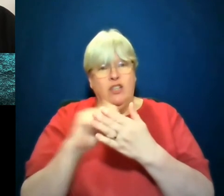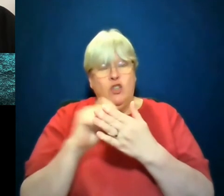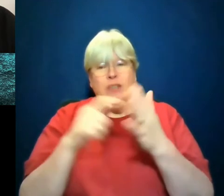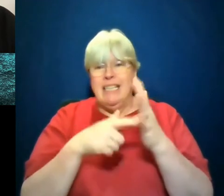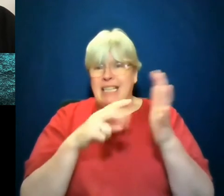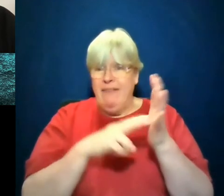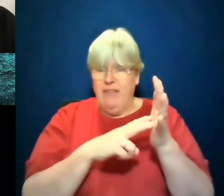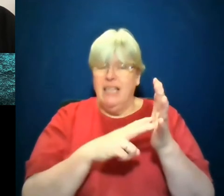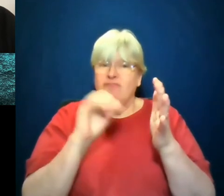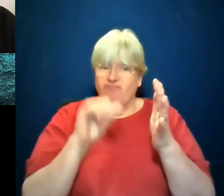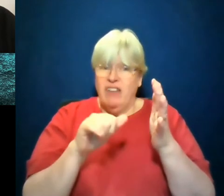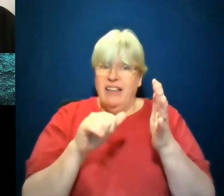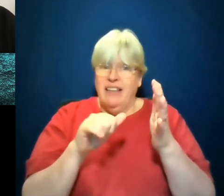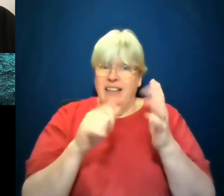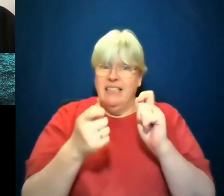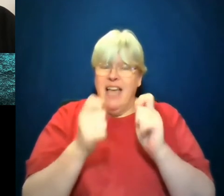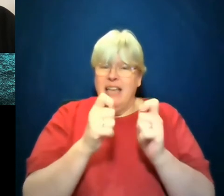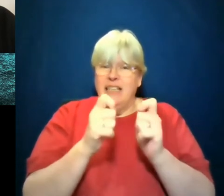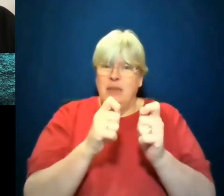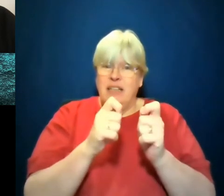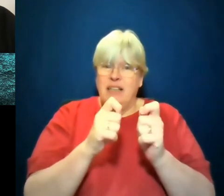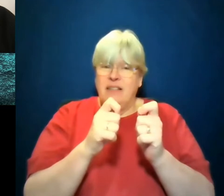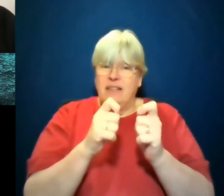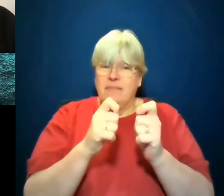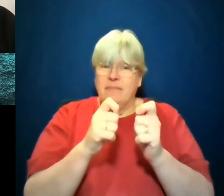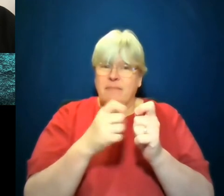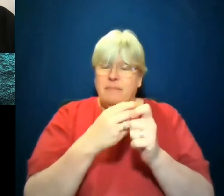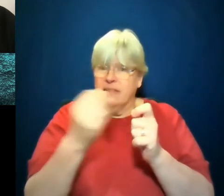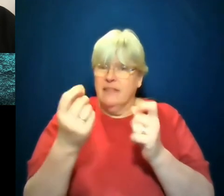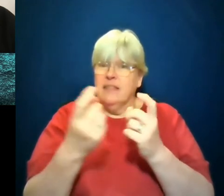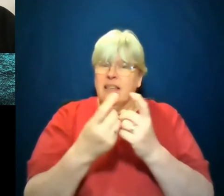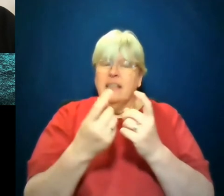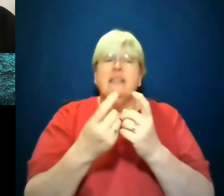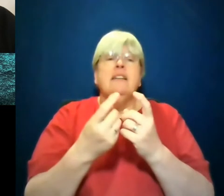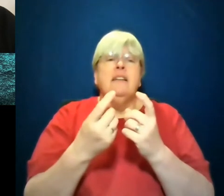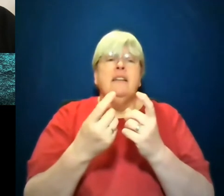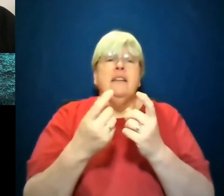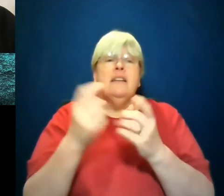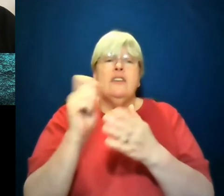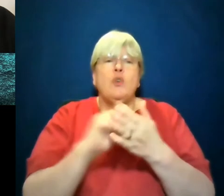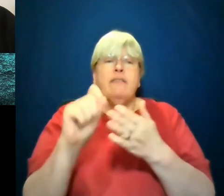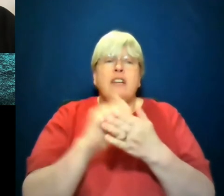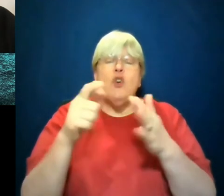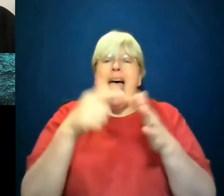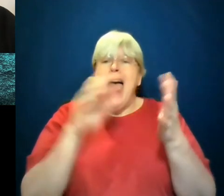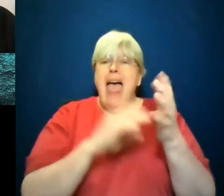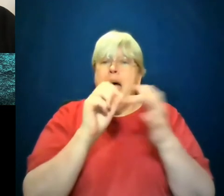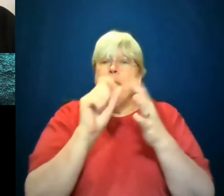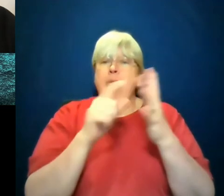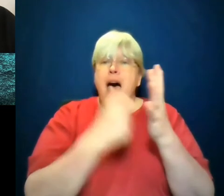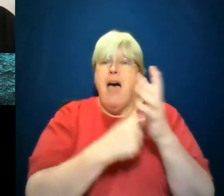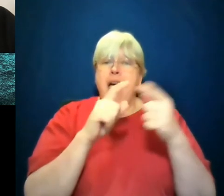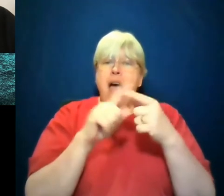Celeste Ings, the adaptation of Celeste Ings novel. And you see us, you've written, of course, on Empire. I mean,